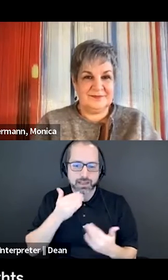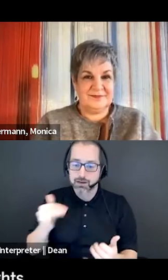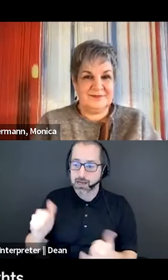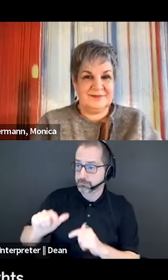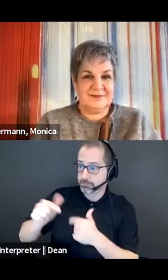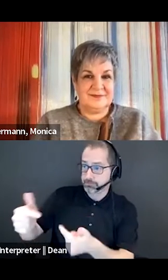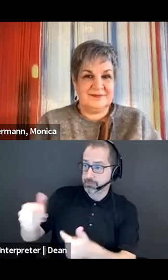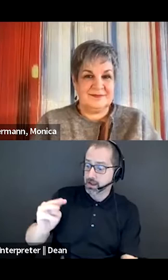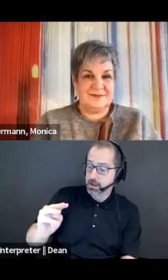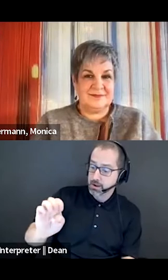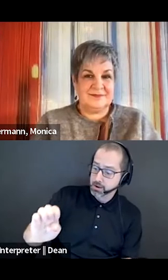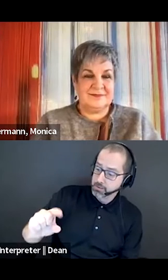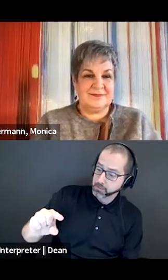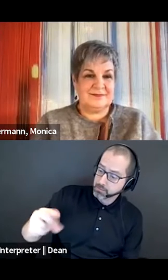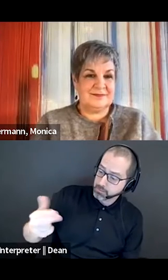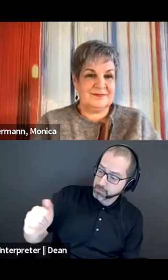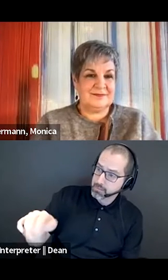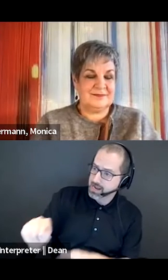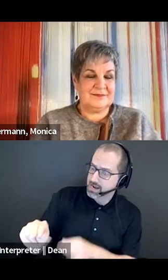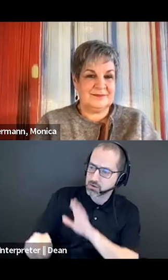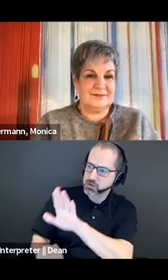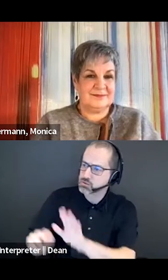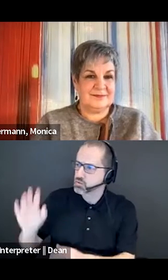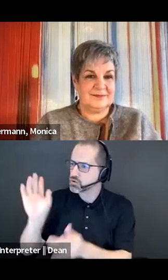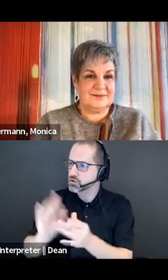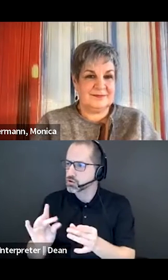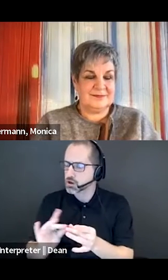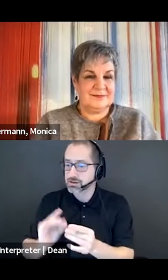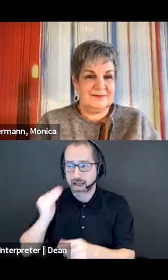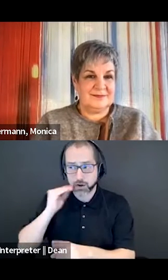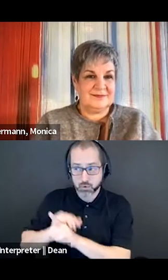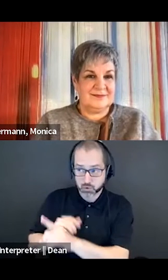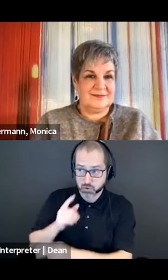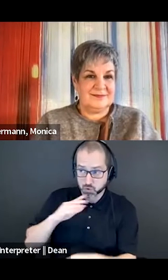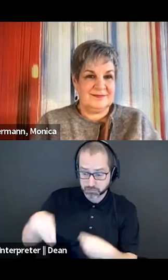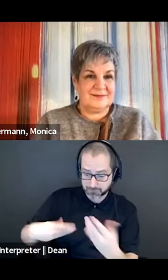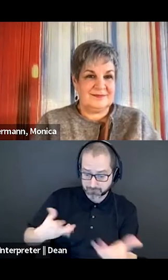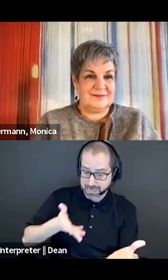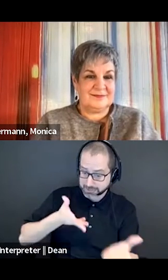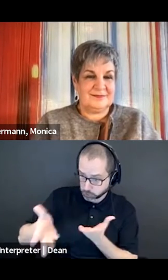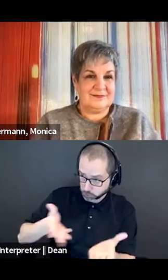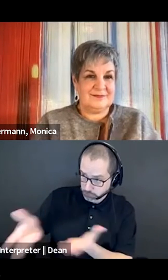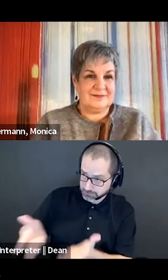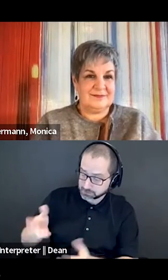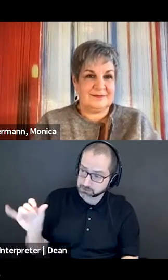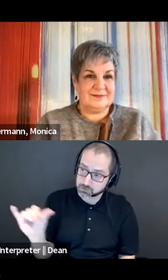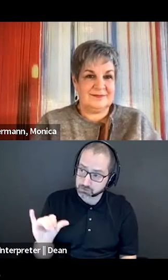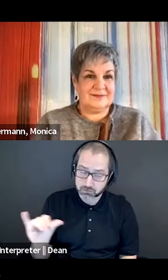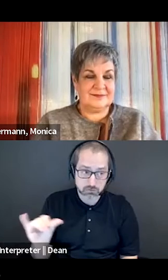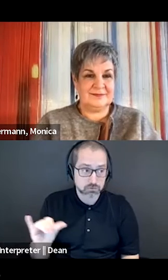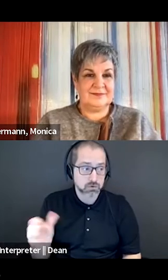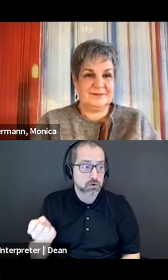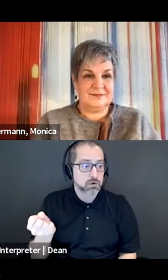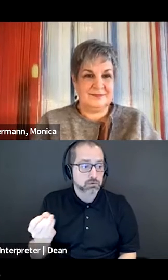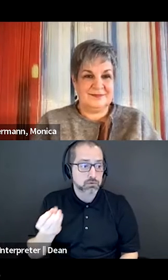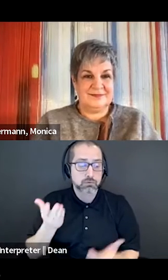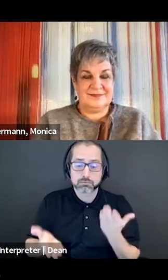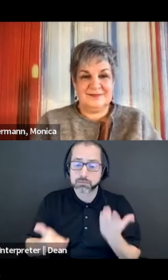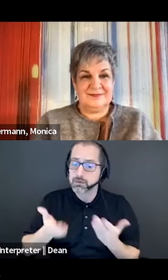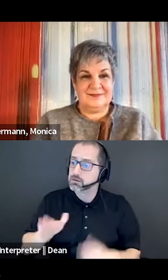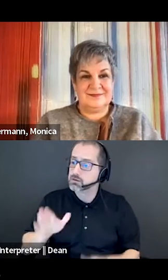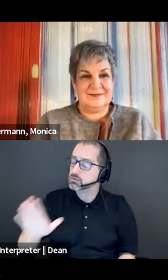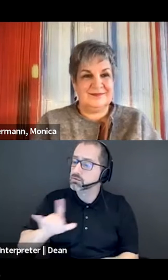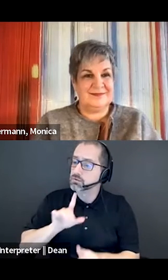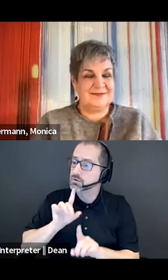thoughts on this as well. And maybe because I know that you're a service provider too. So potentially your answer might have something to do with